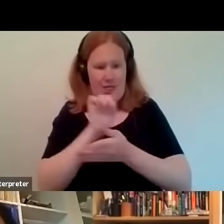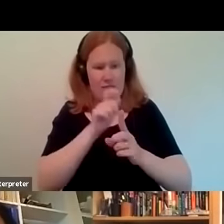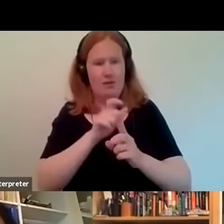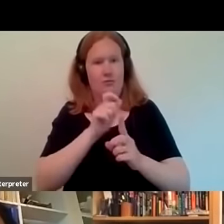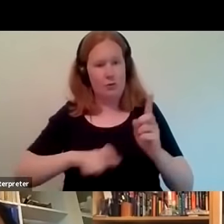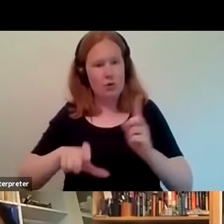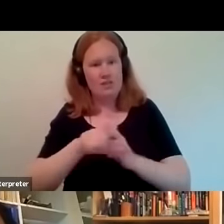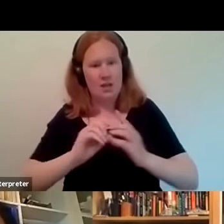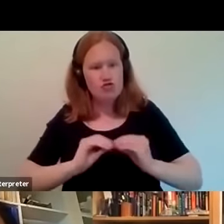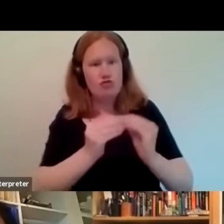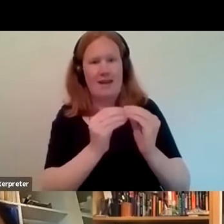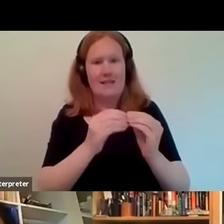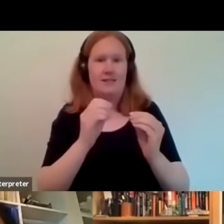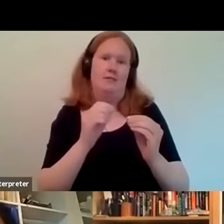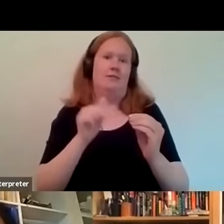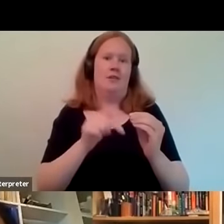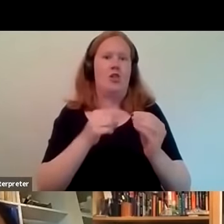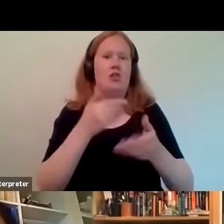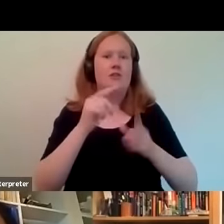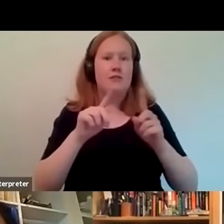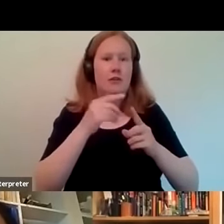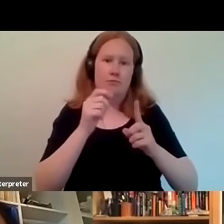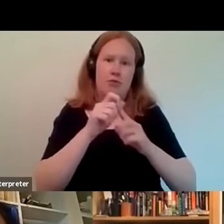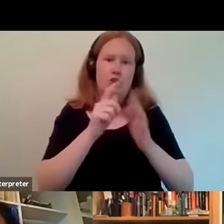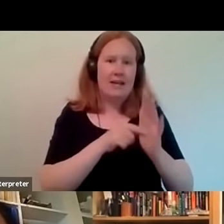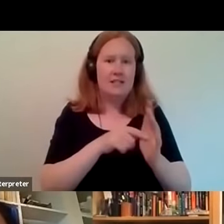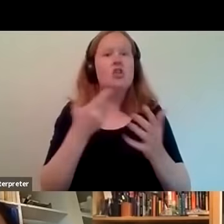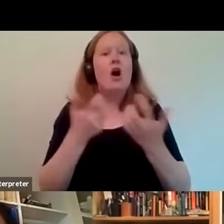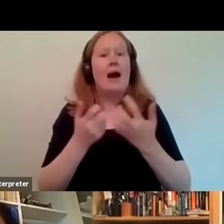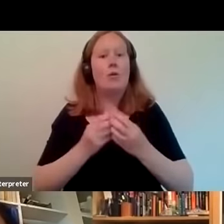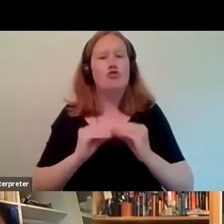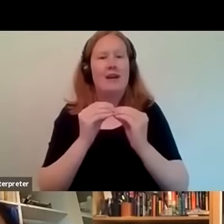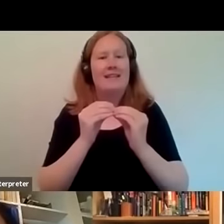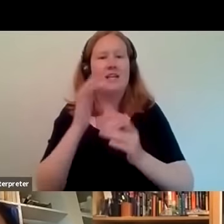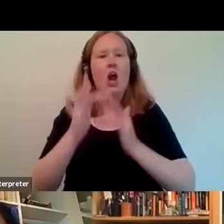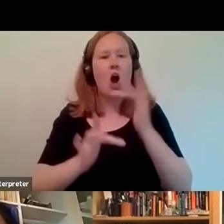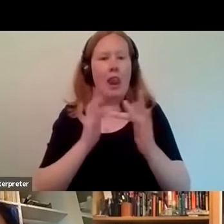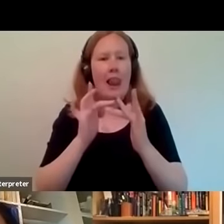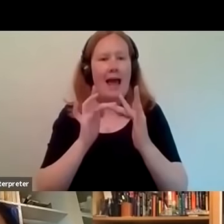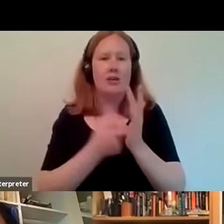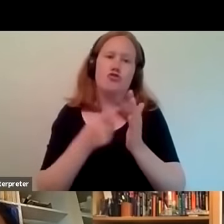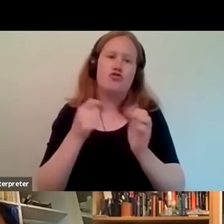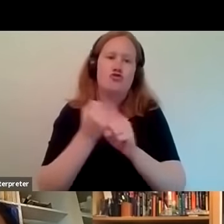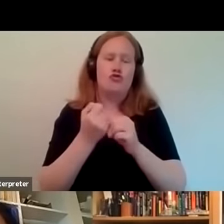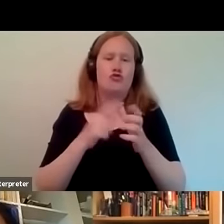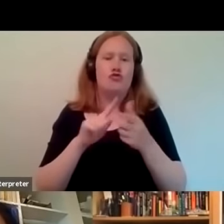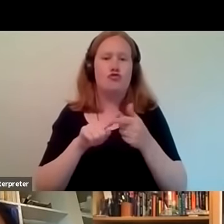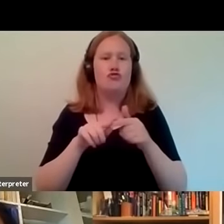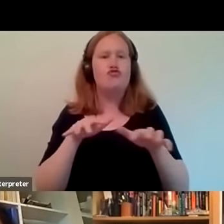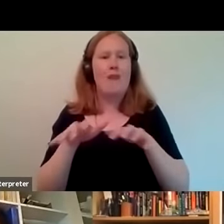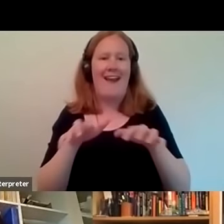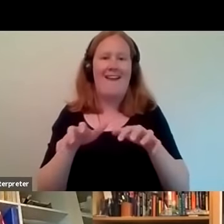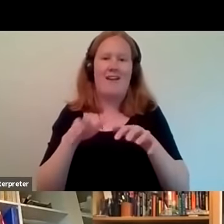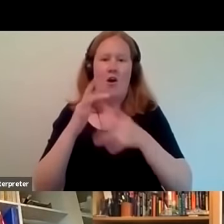done that by creating um an online reggae archive um and um the idea is that we have